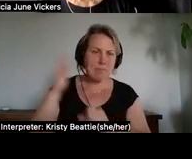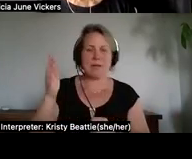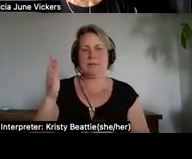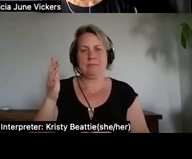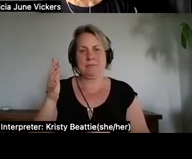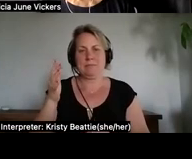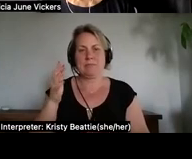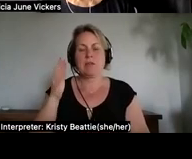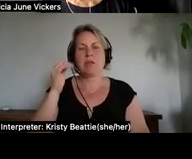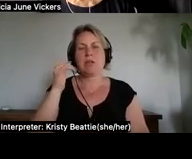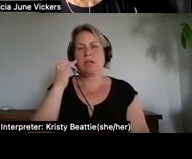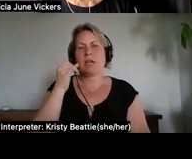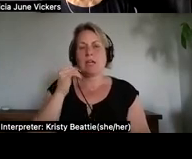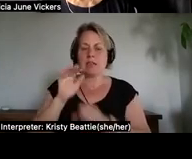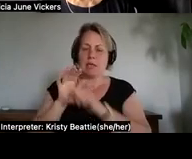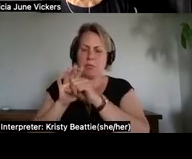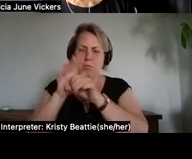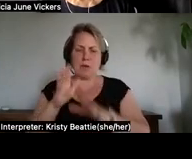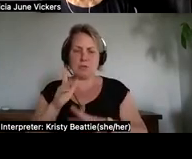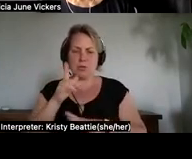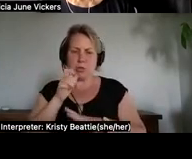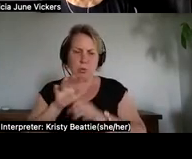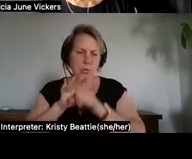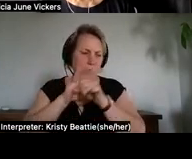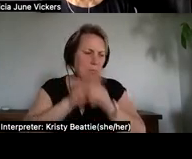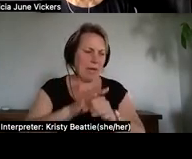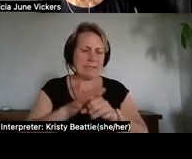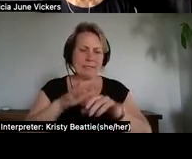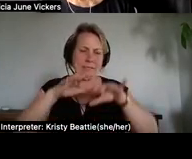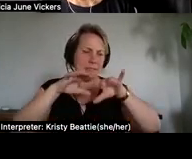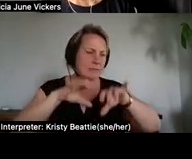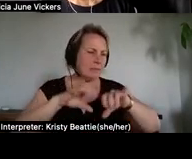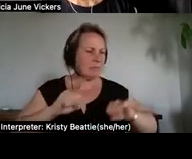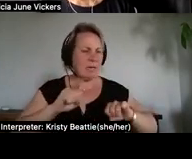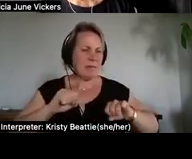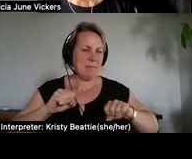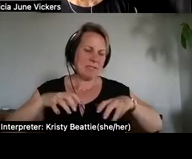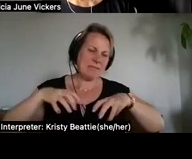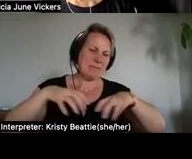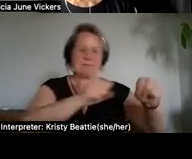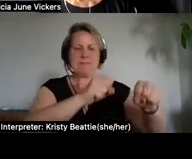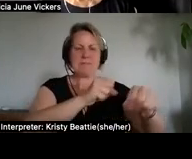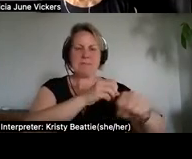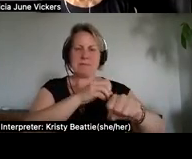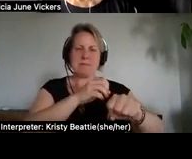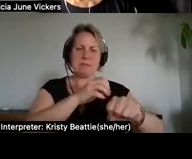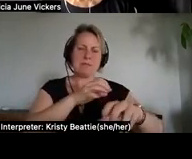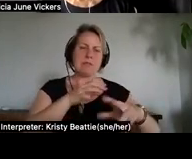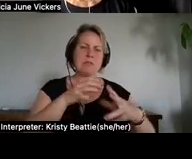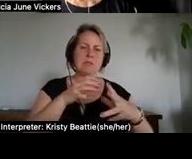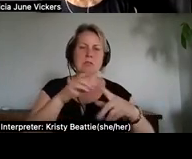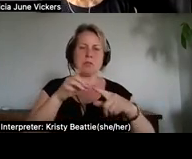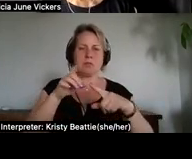exploit and rape by virtue of their power cannot find in this power